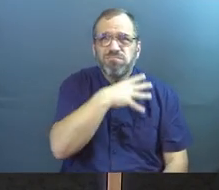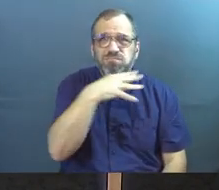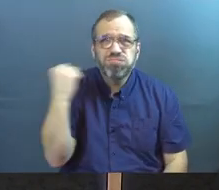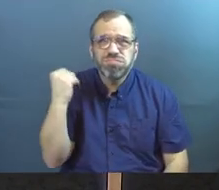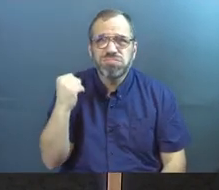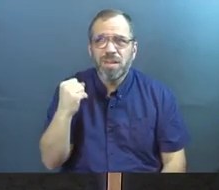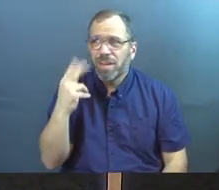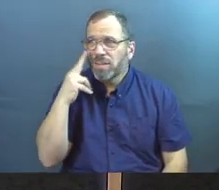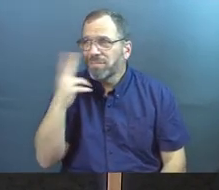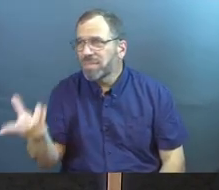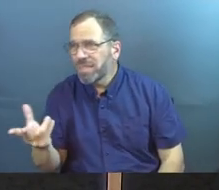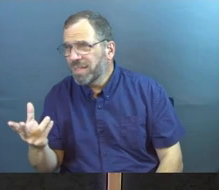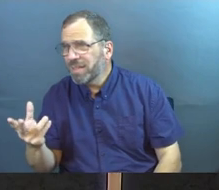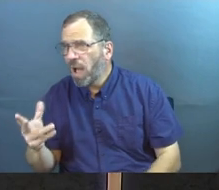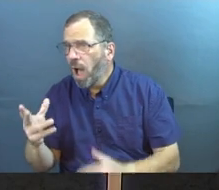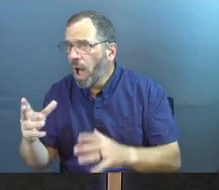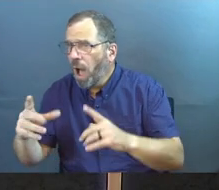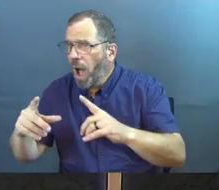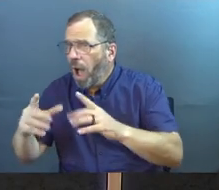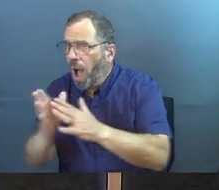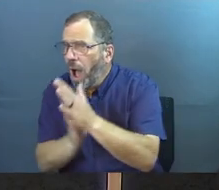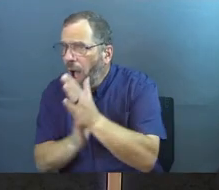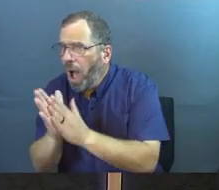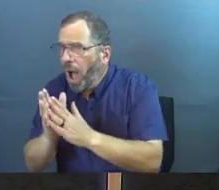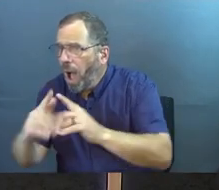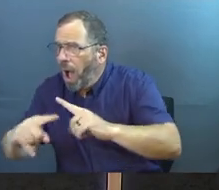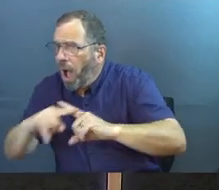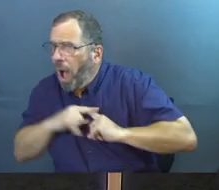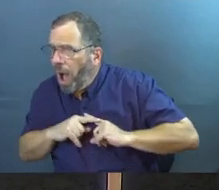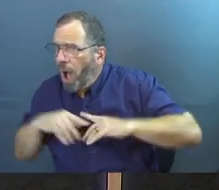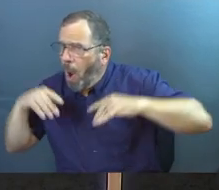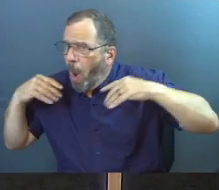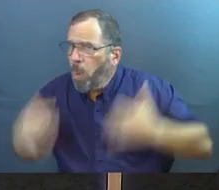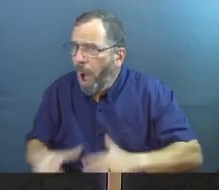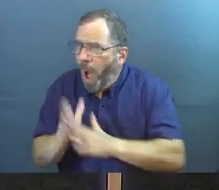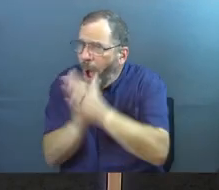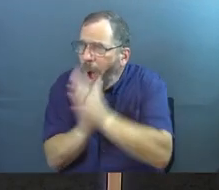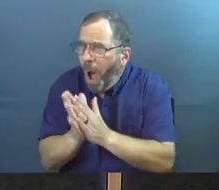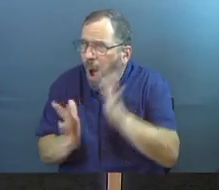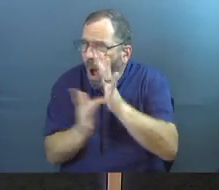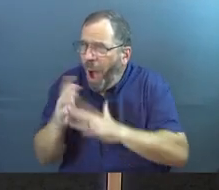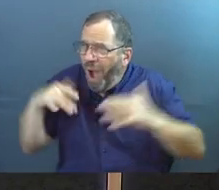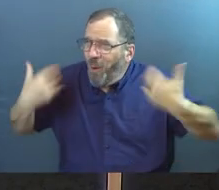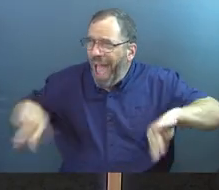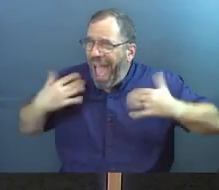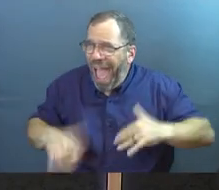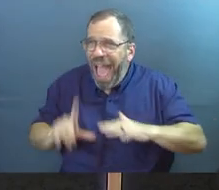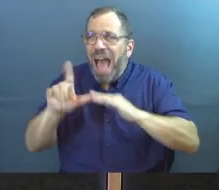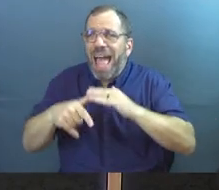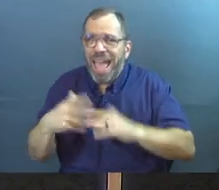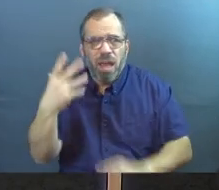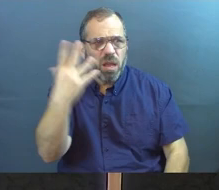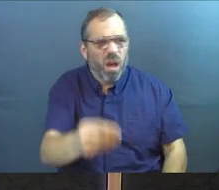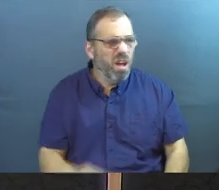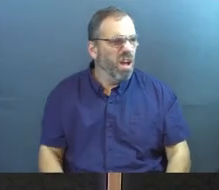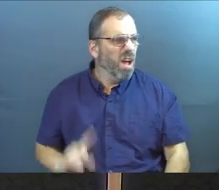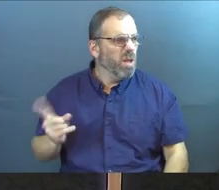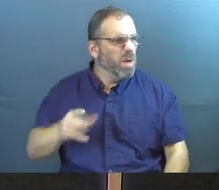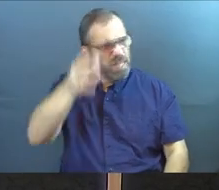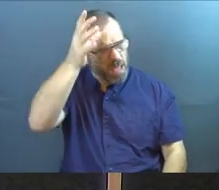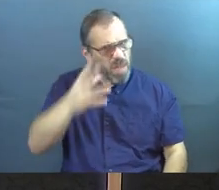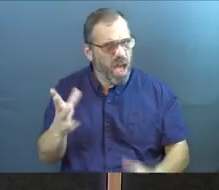experience where you've seen people who really looked like they were massively into Jesus Christ, and then a year later, they were gone.